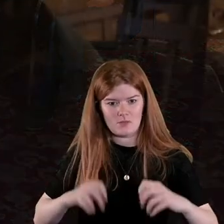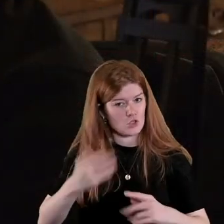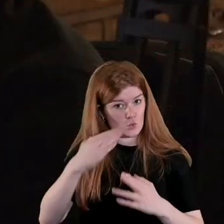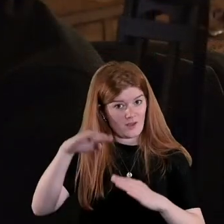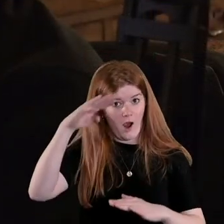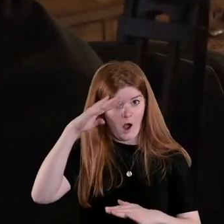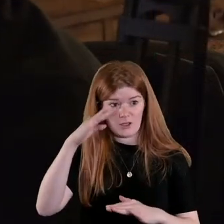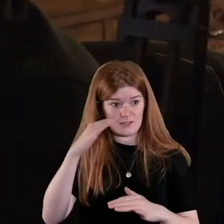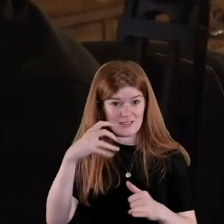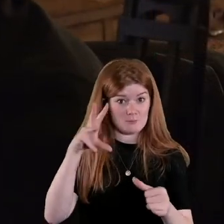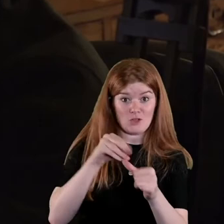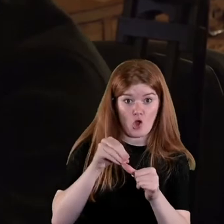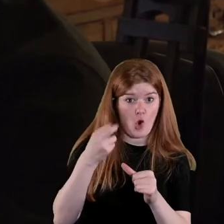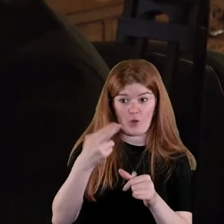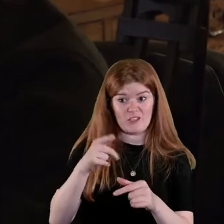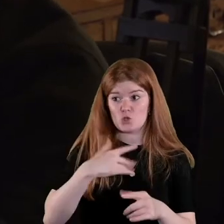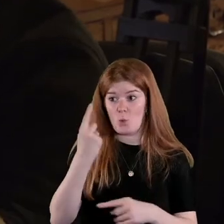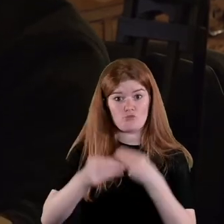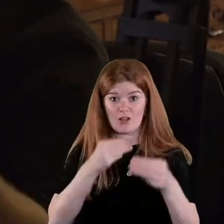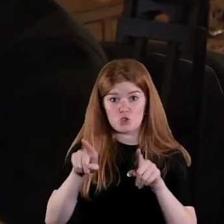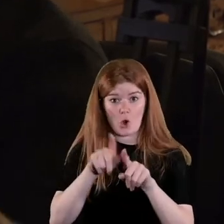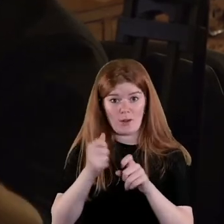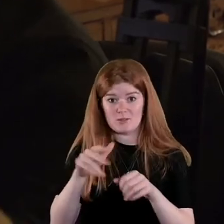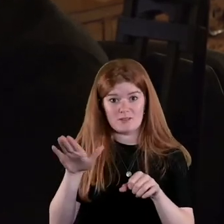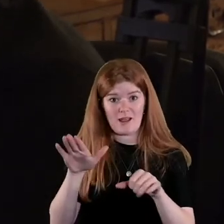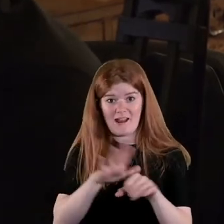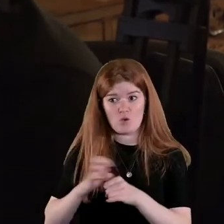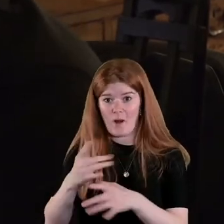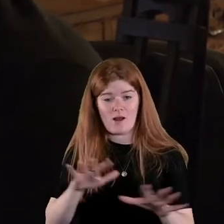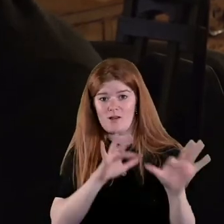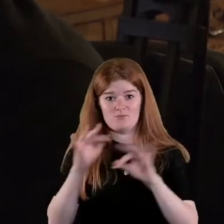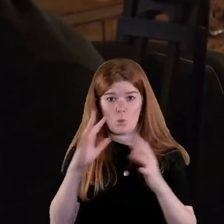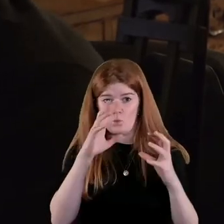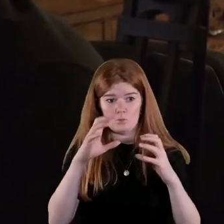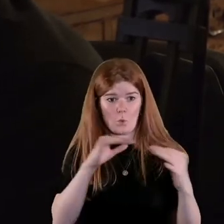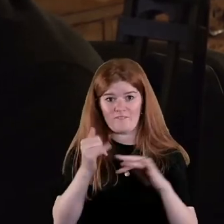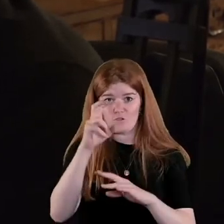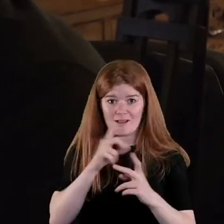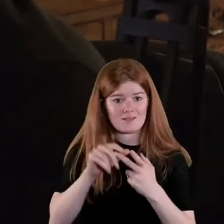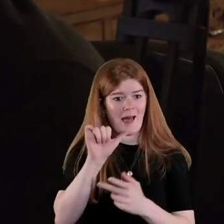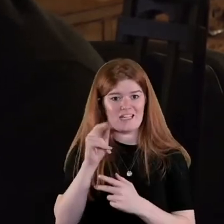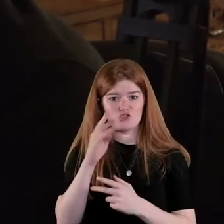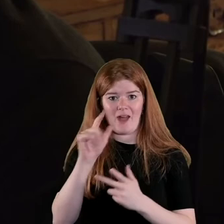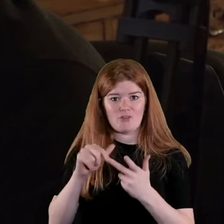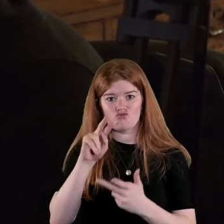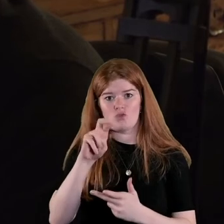any way unique in this or is this a process you talked about Silesia post-war France Algeria we can look at Rwanda